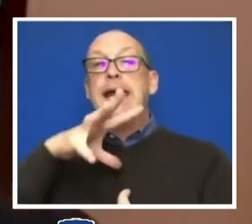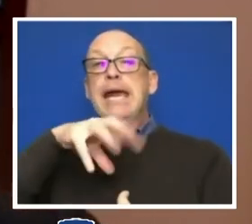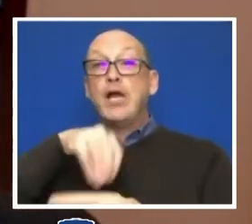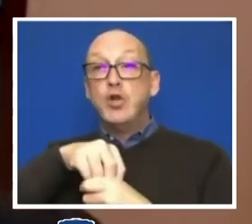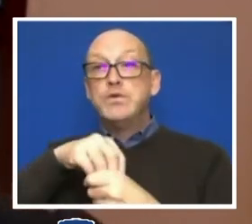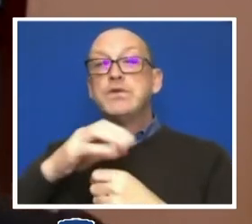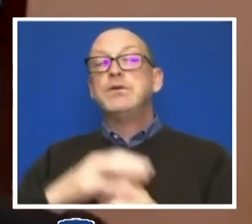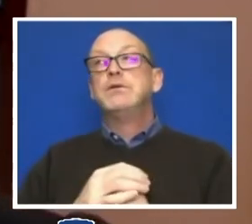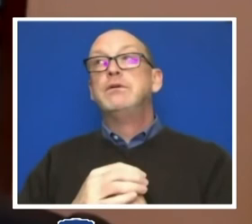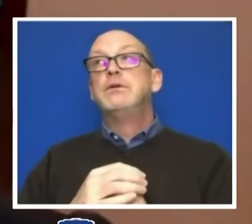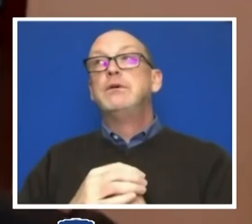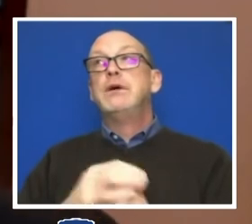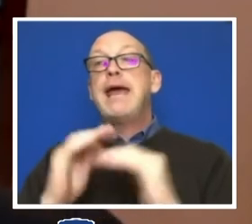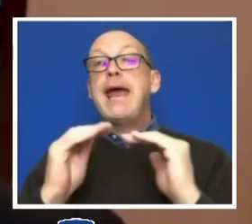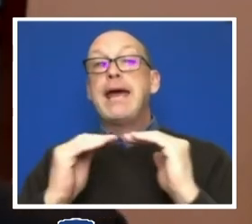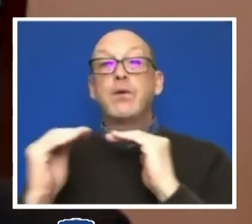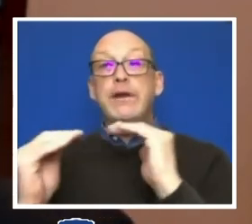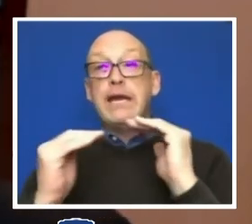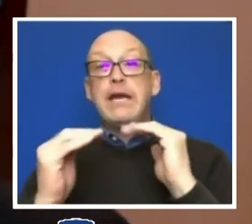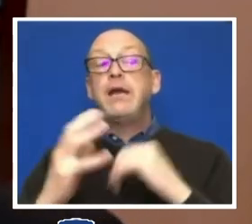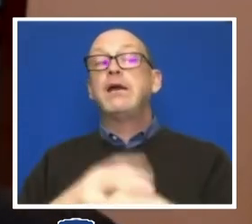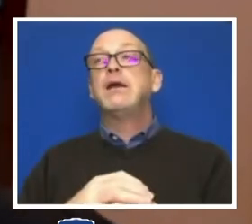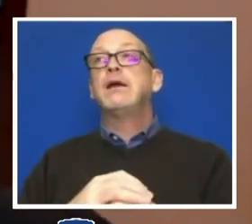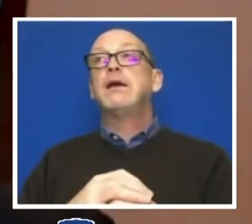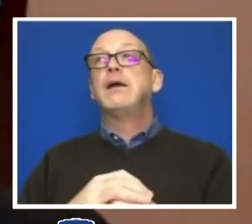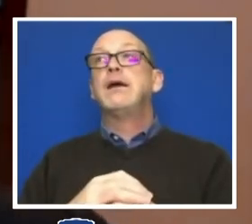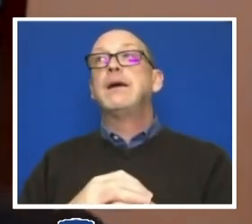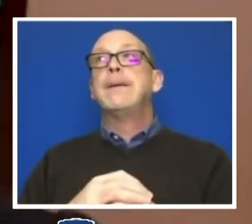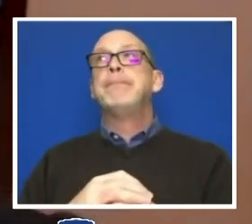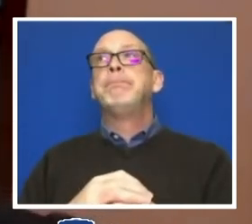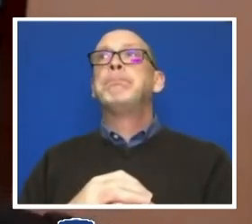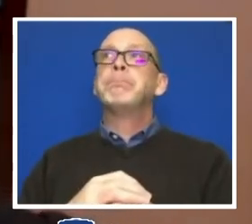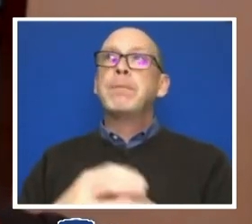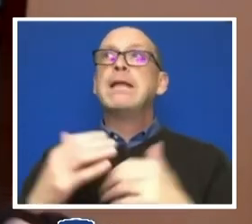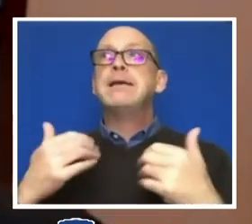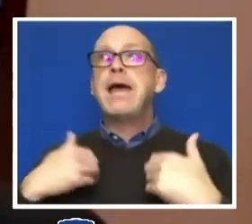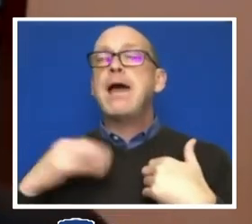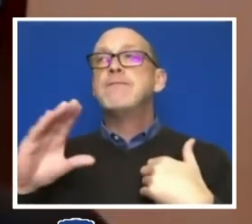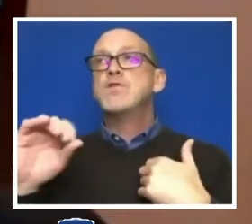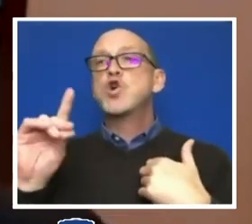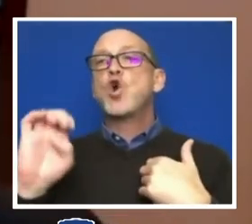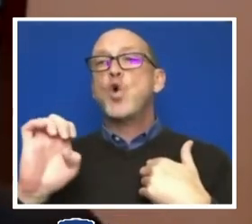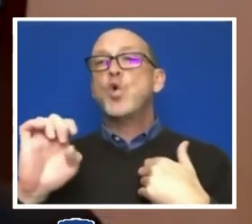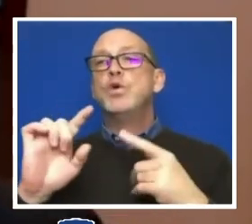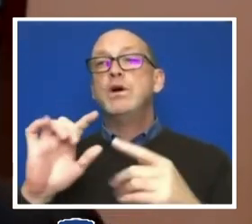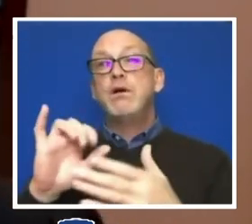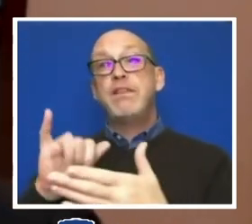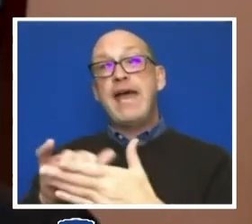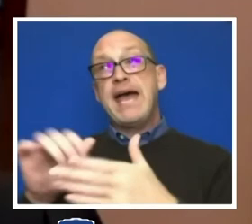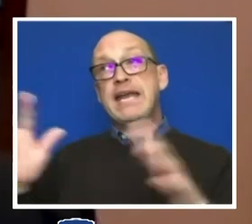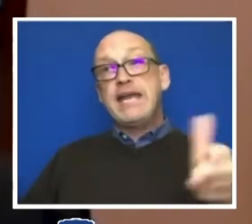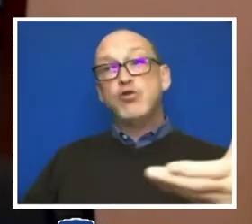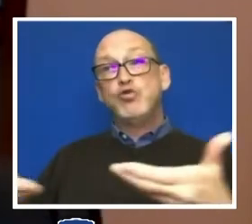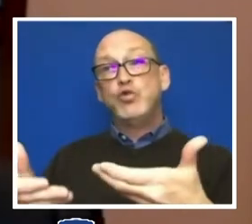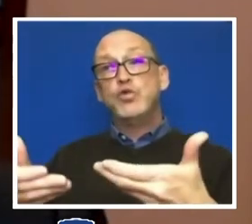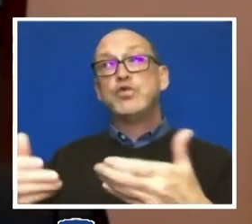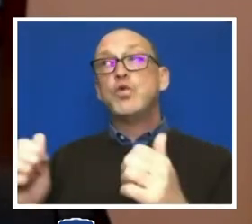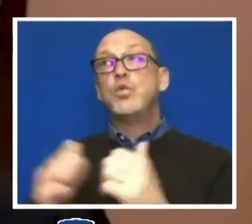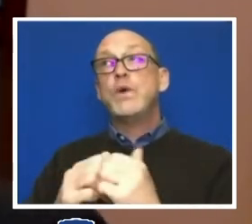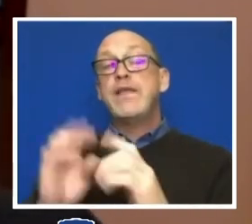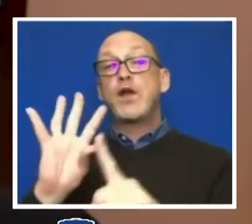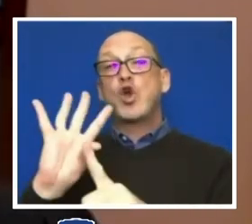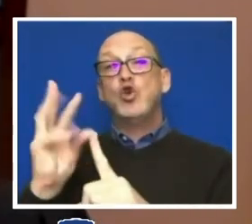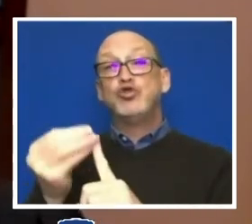and equity and to have a code that introduces with a culture